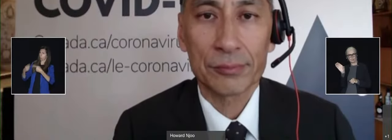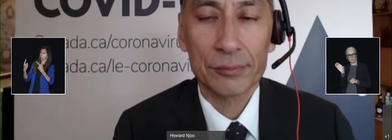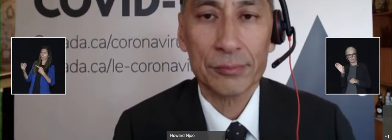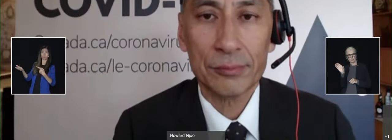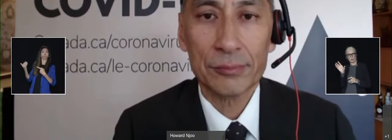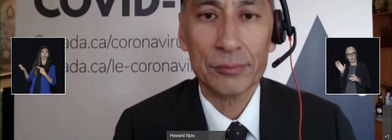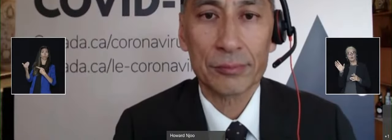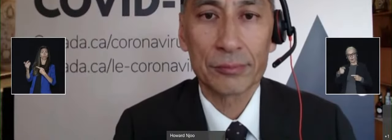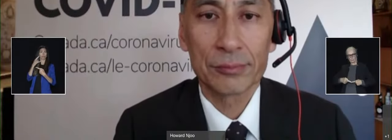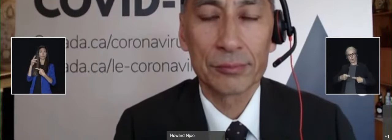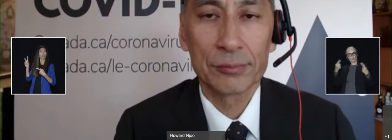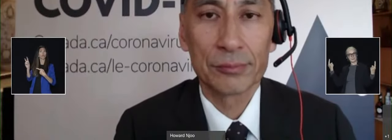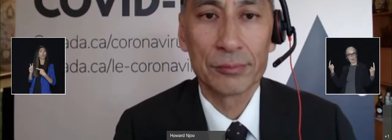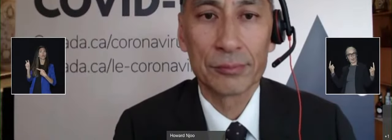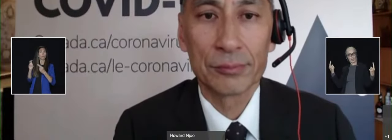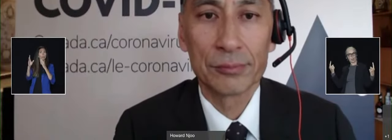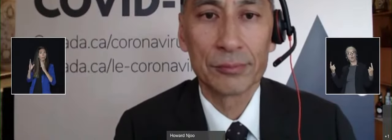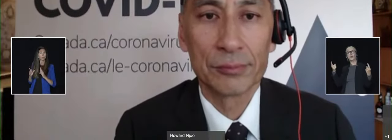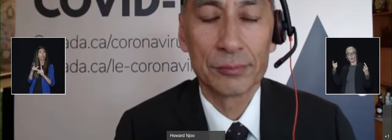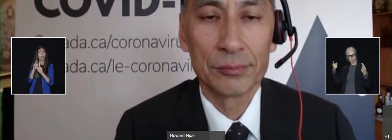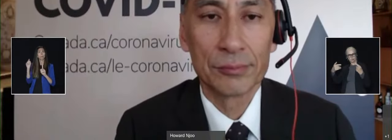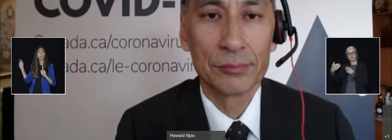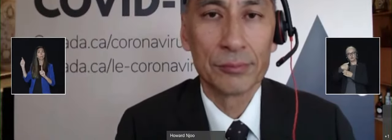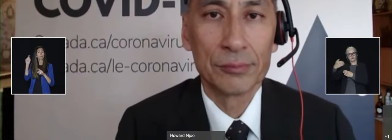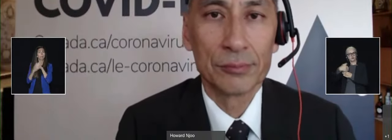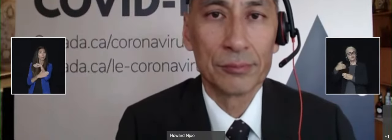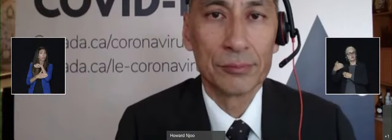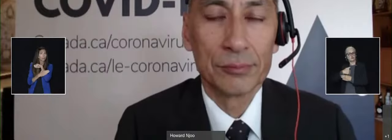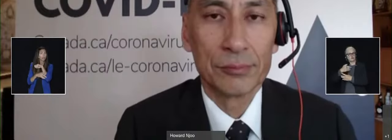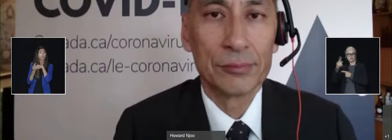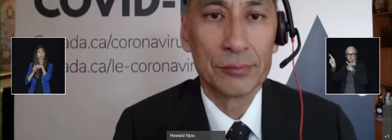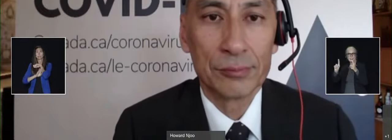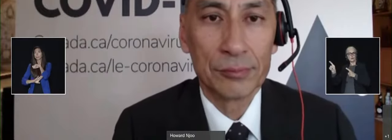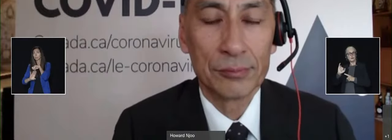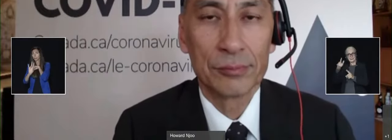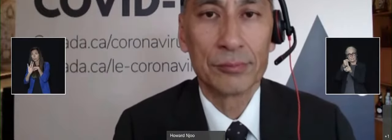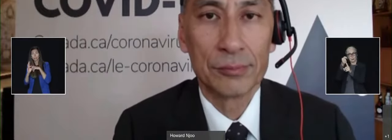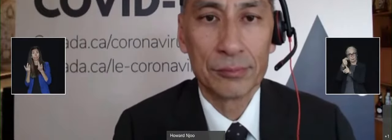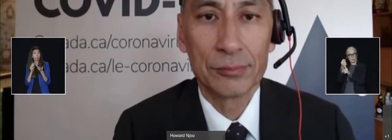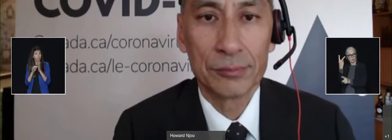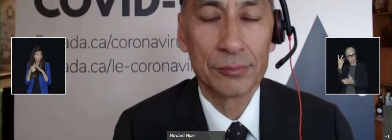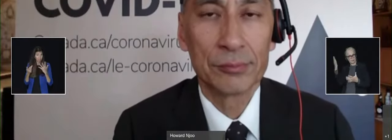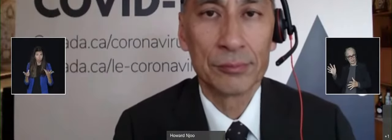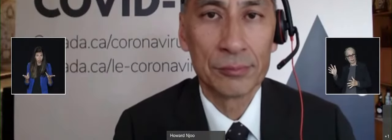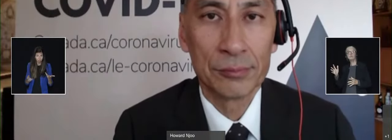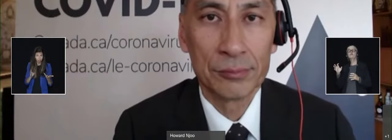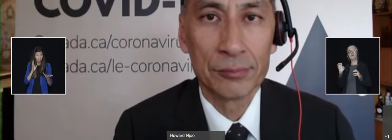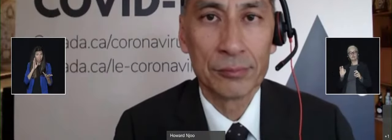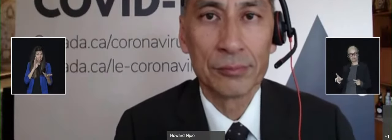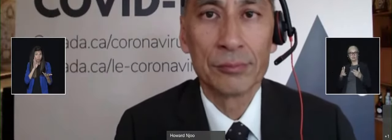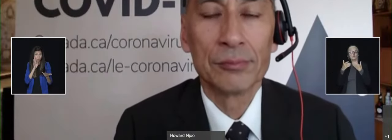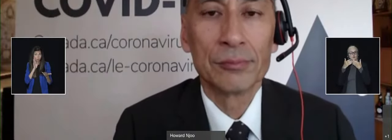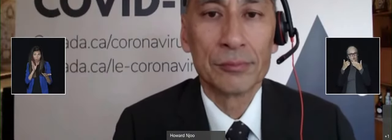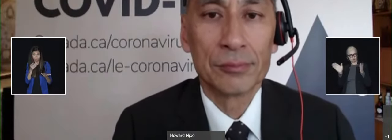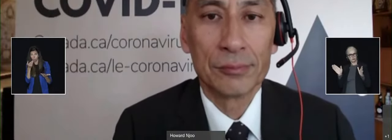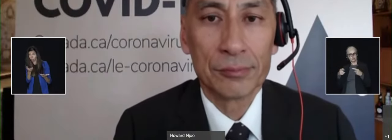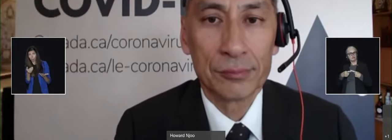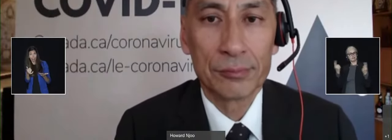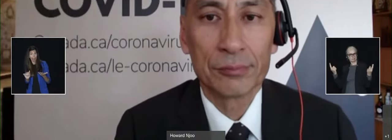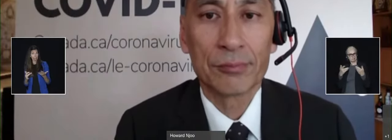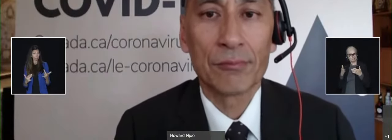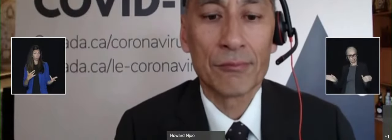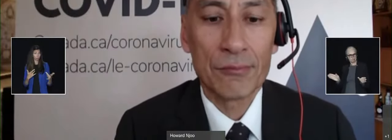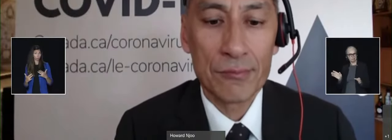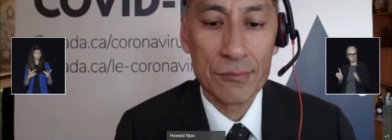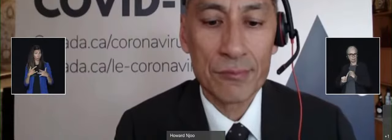travelers from all countries on September 7th. Any concerns about doing this considering Canada is entering fourth COVID wave?